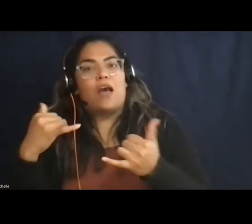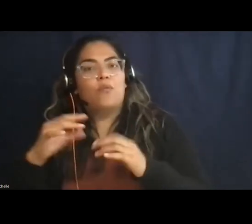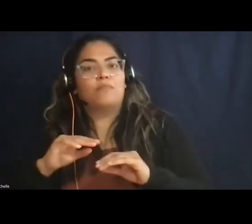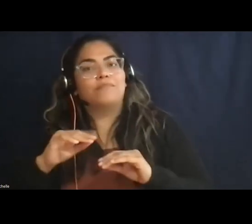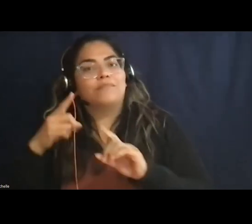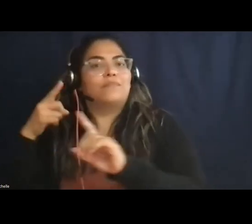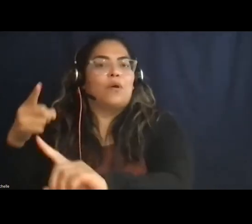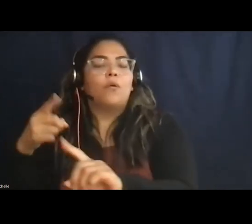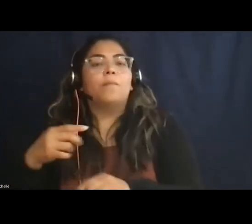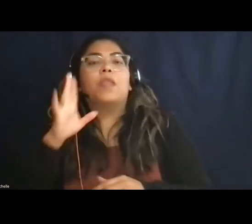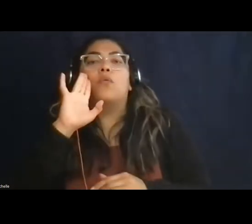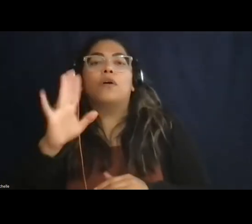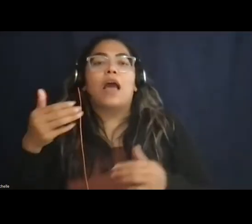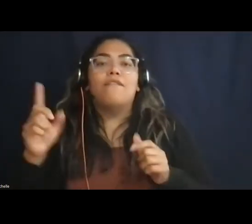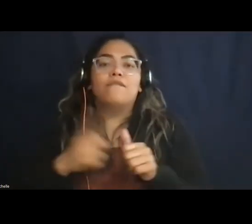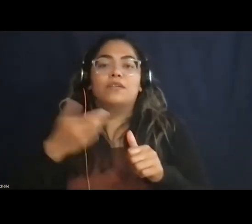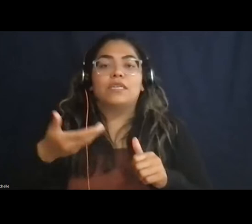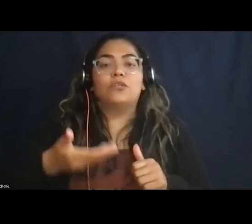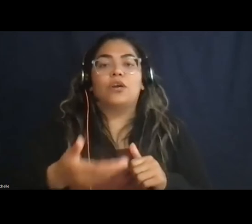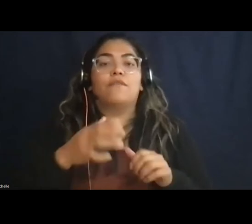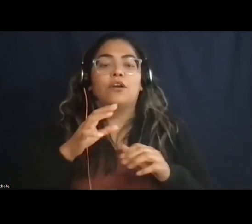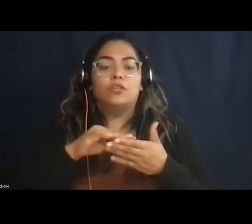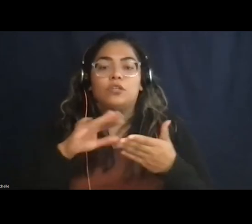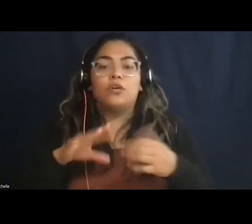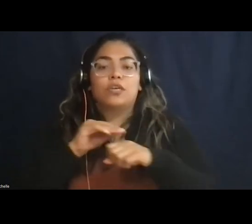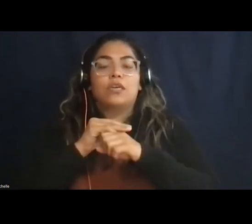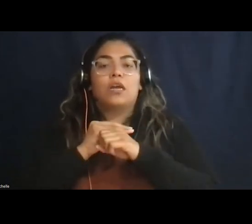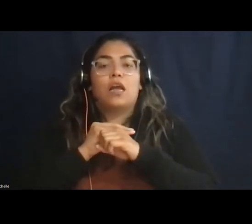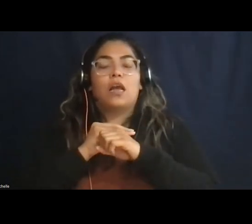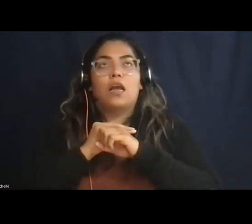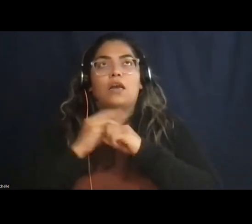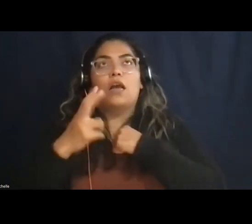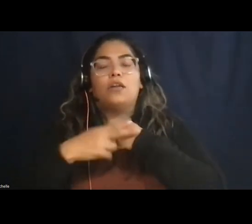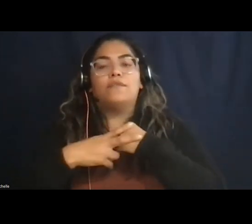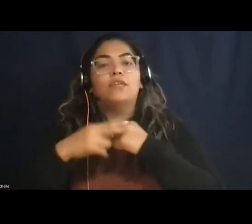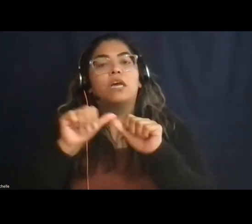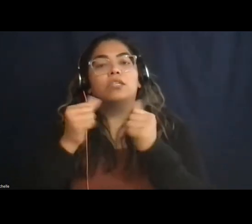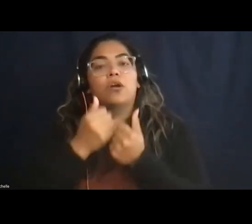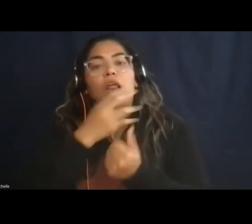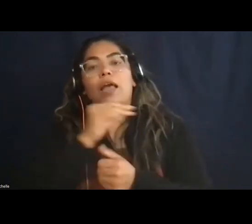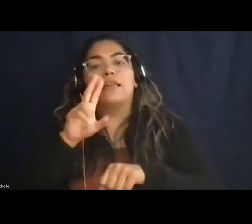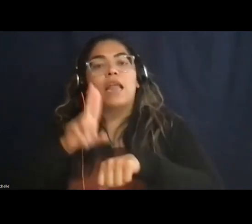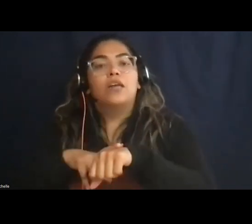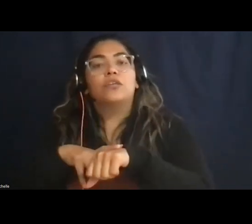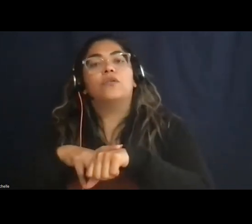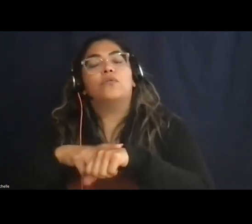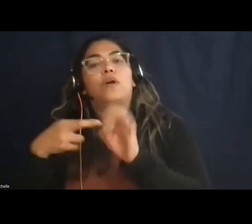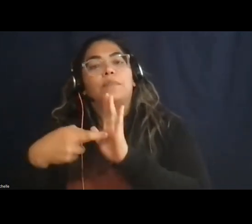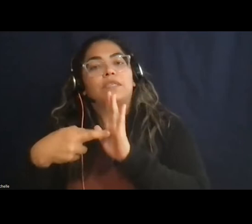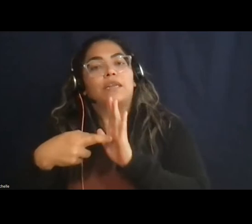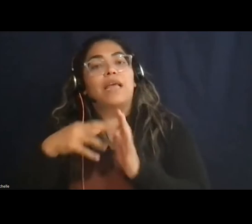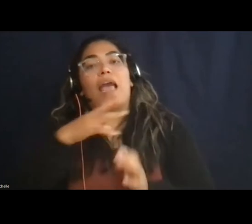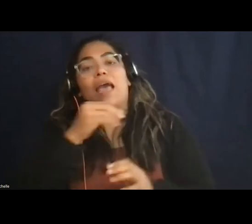We will first have introductions by our Student Conservation Association and National Park Service representatives, followed by a